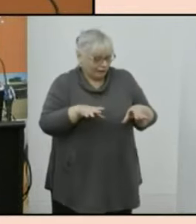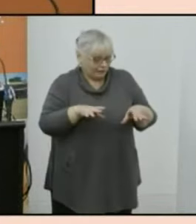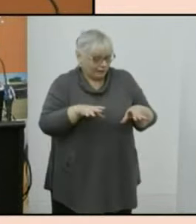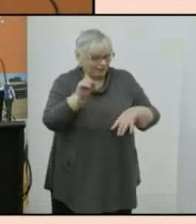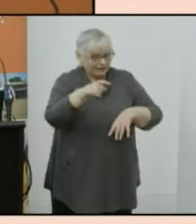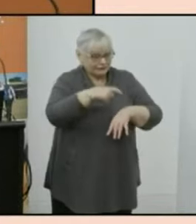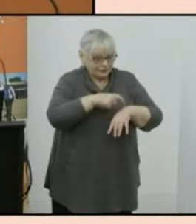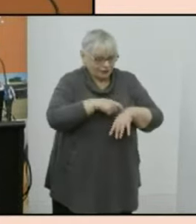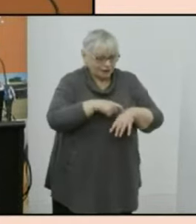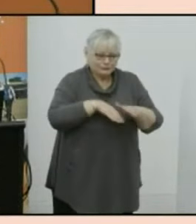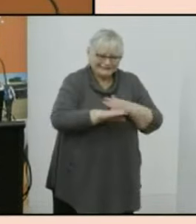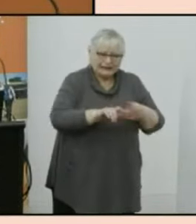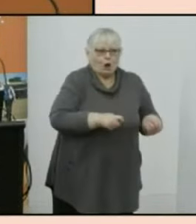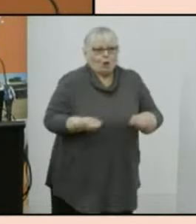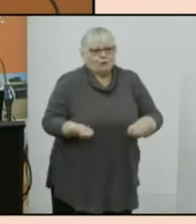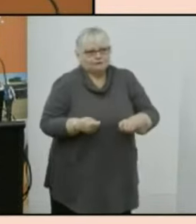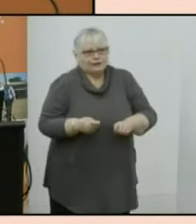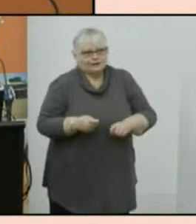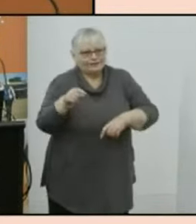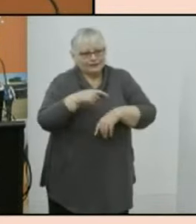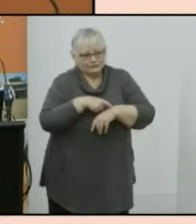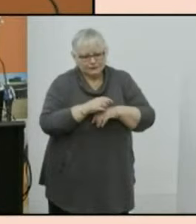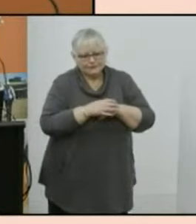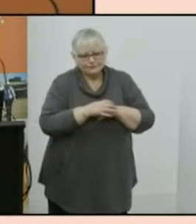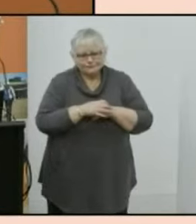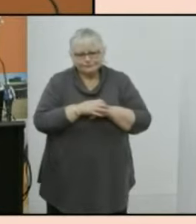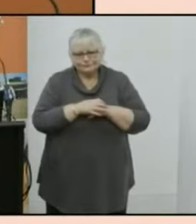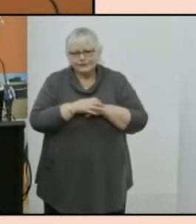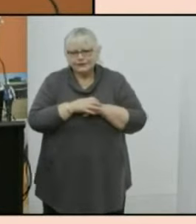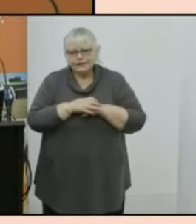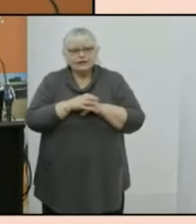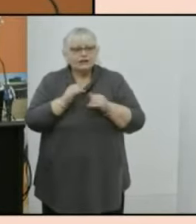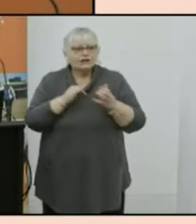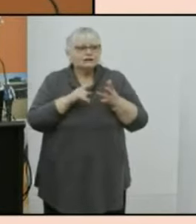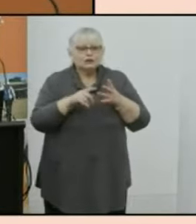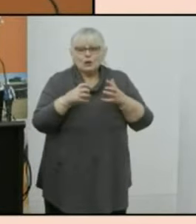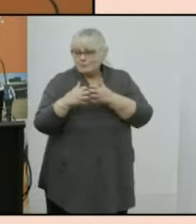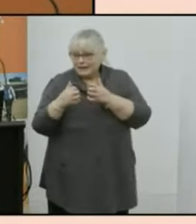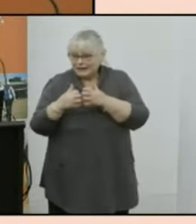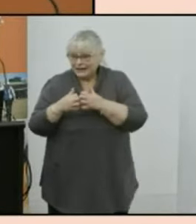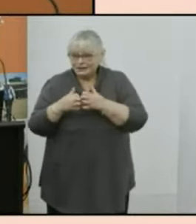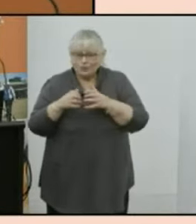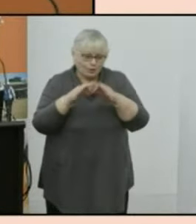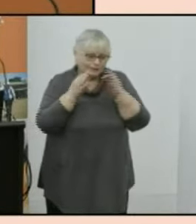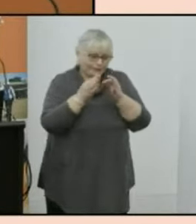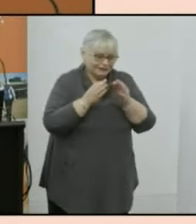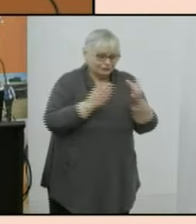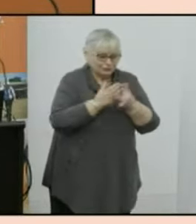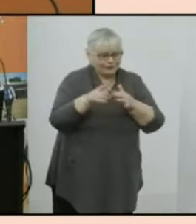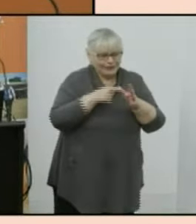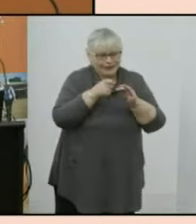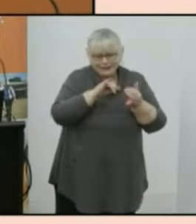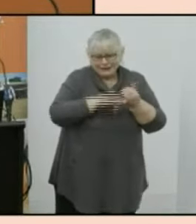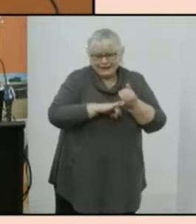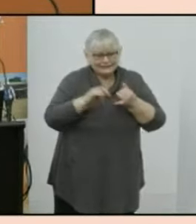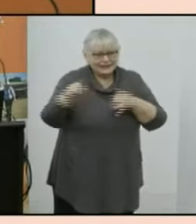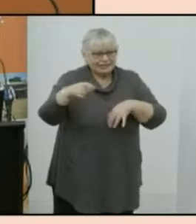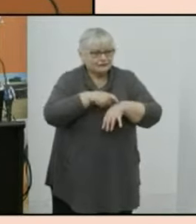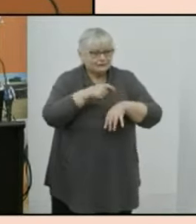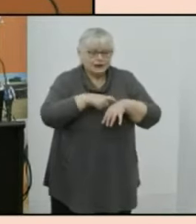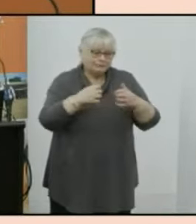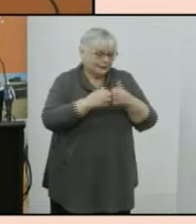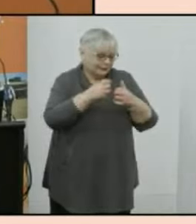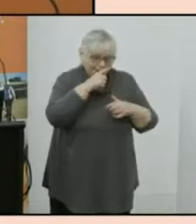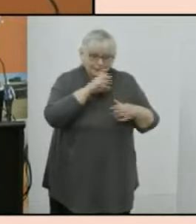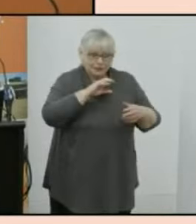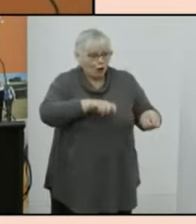at some time like many work organizations around the country the abs operations were affected by the pandemic including